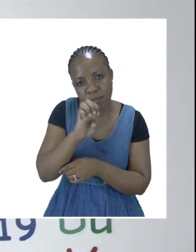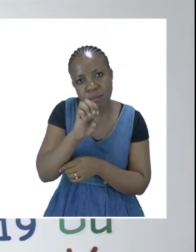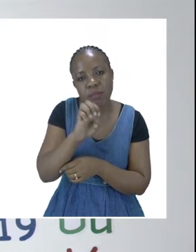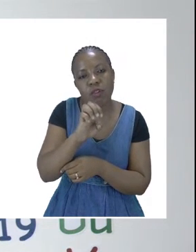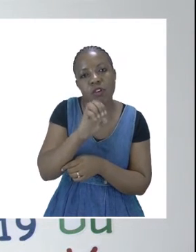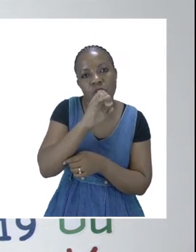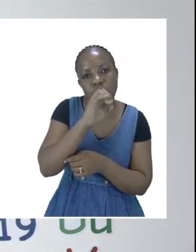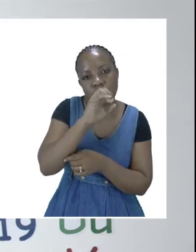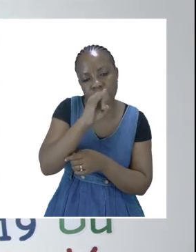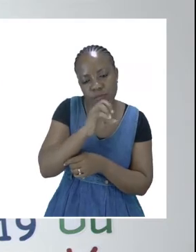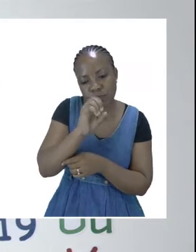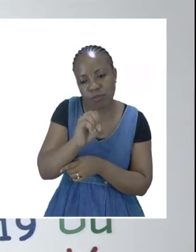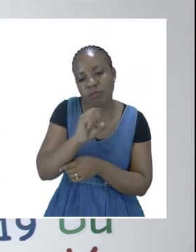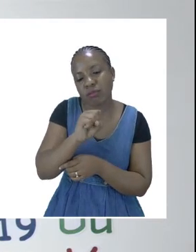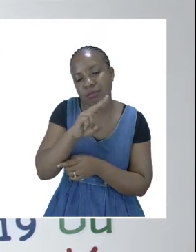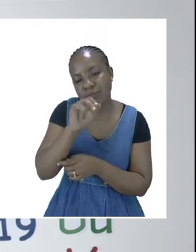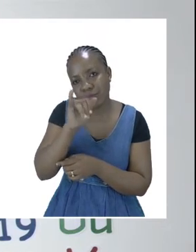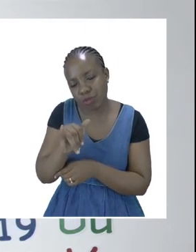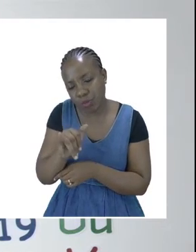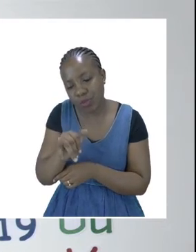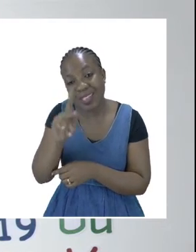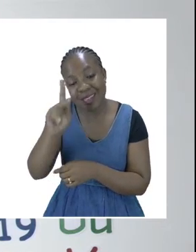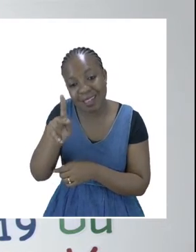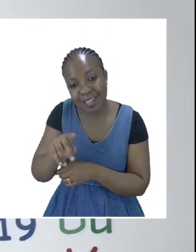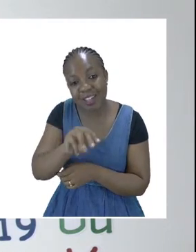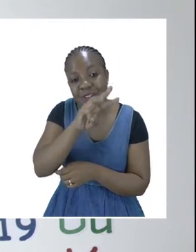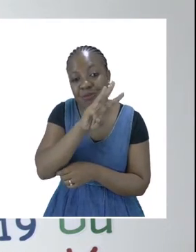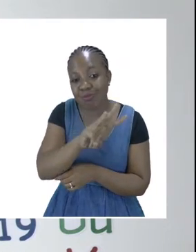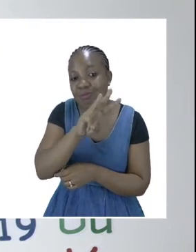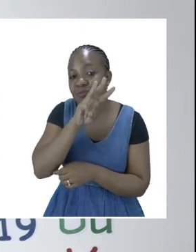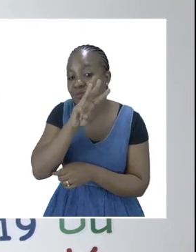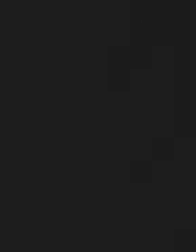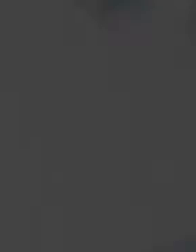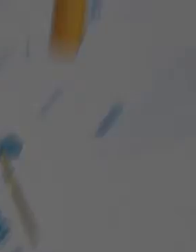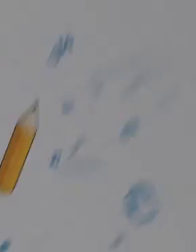in addition our website ZOSHI Online.